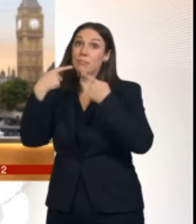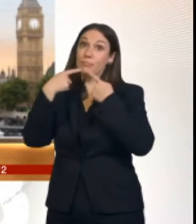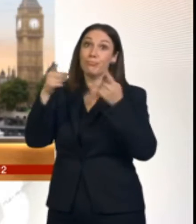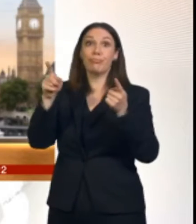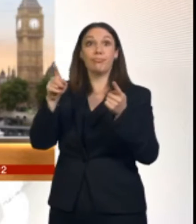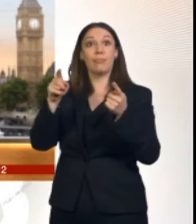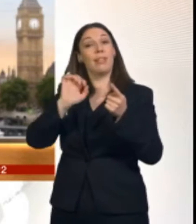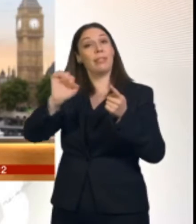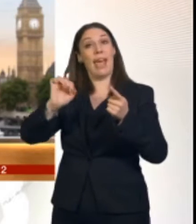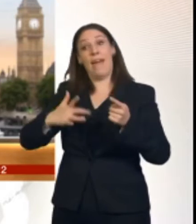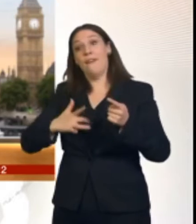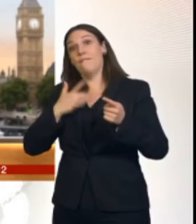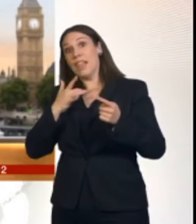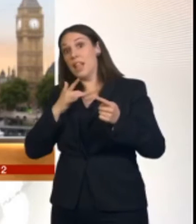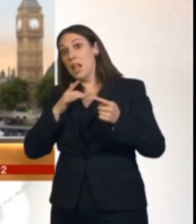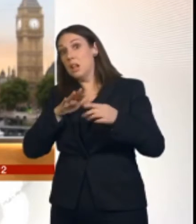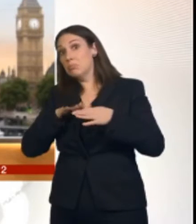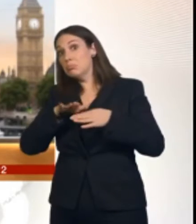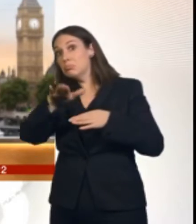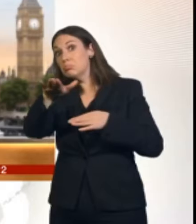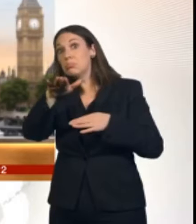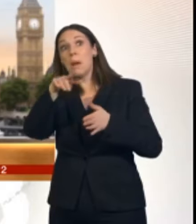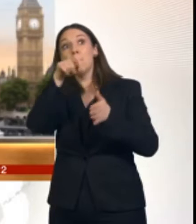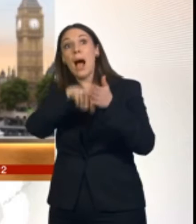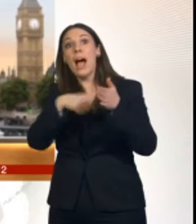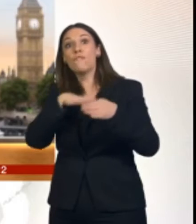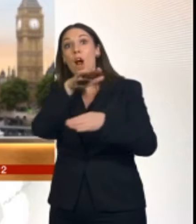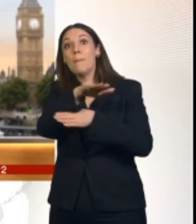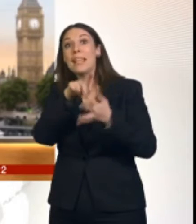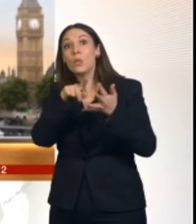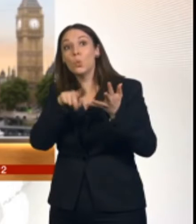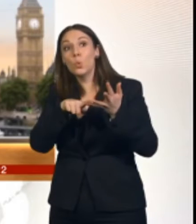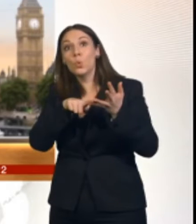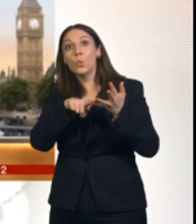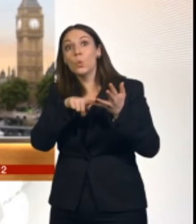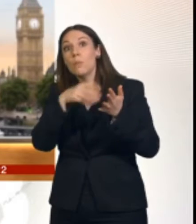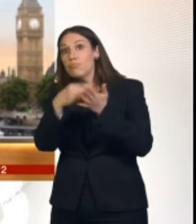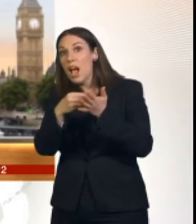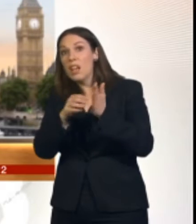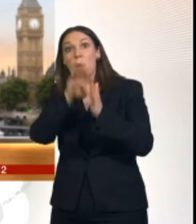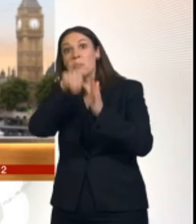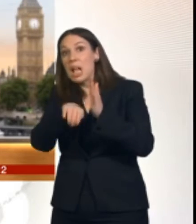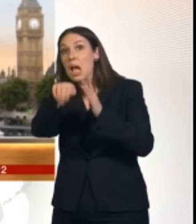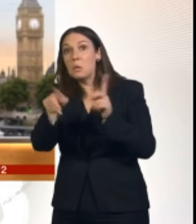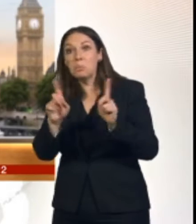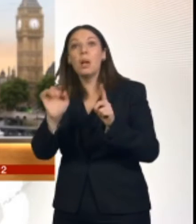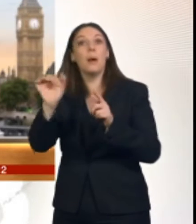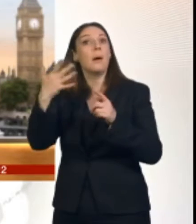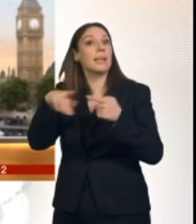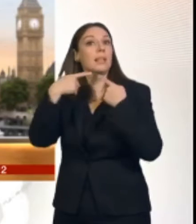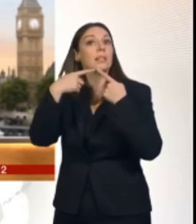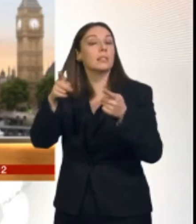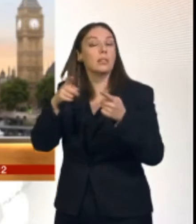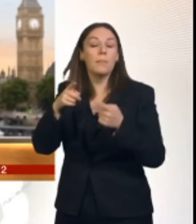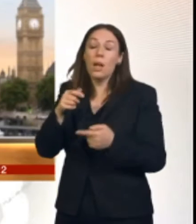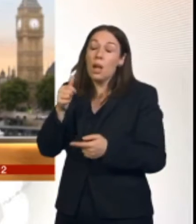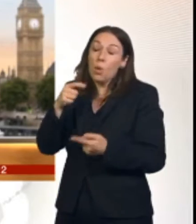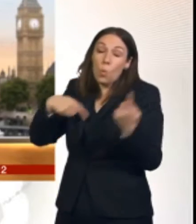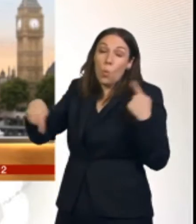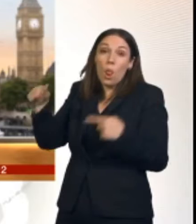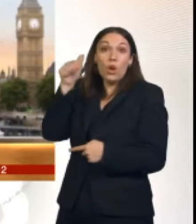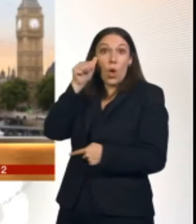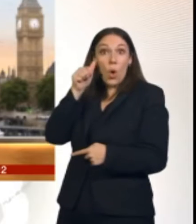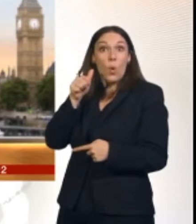products that they import. But it's clear that if we had a no deal scenario, that would create